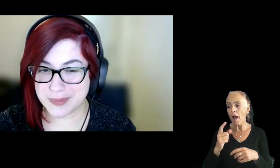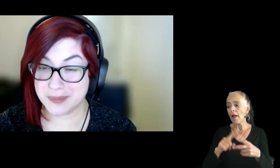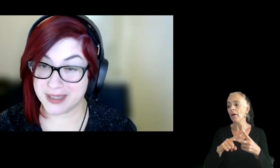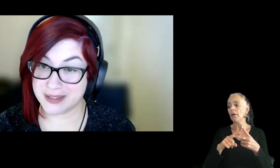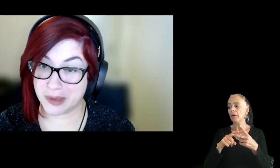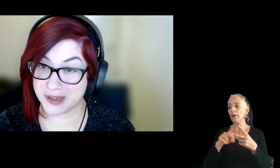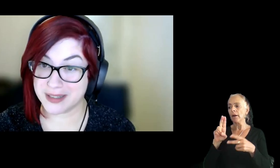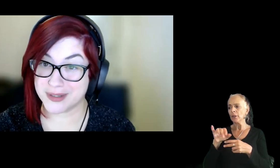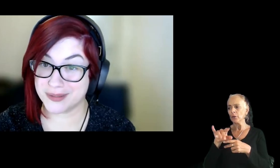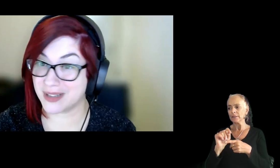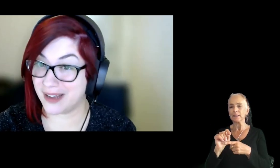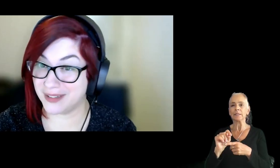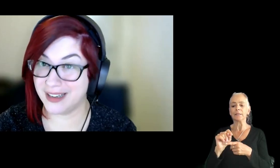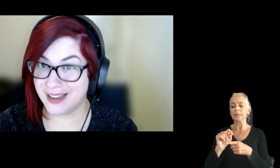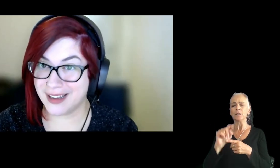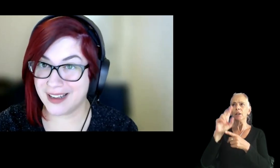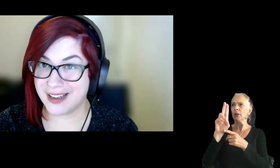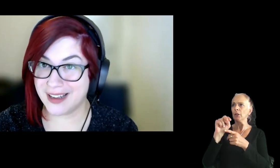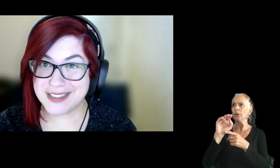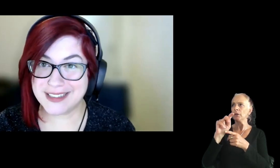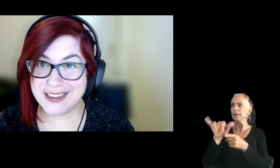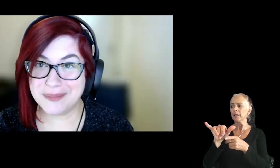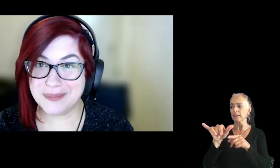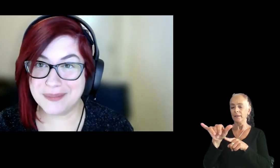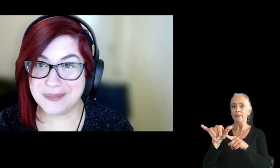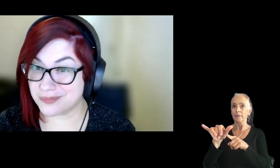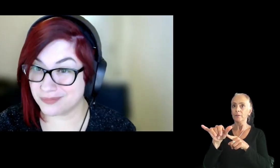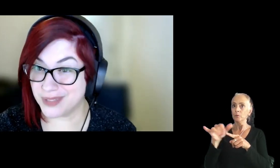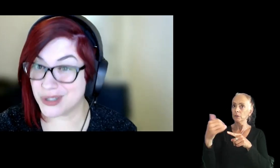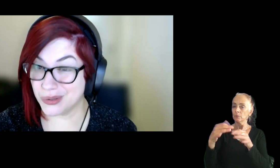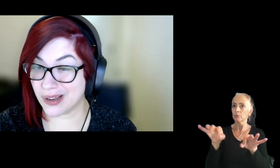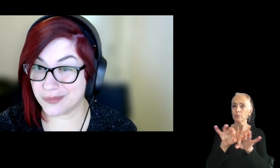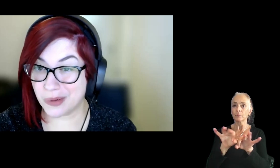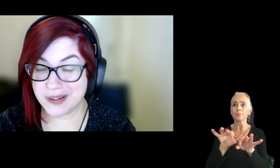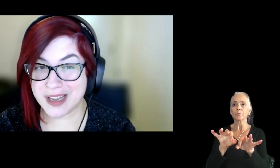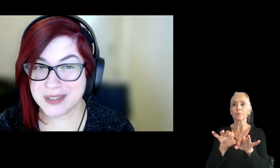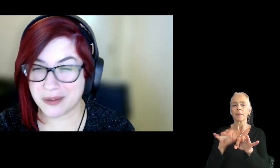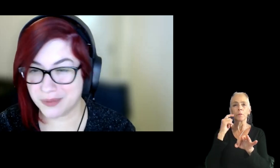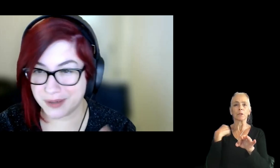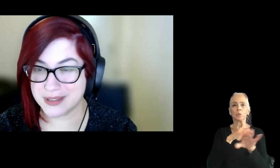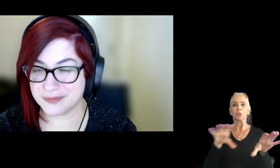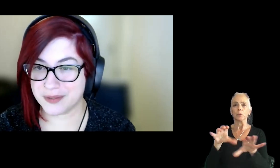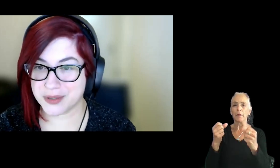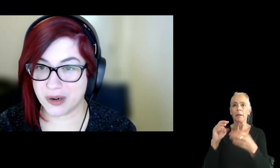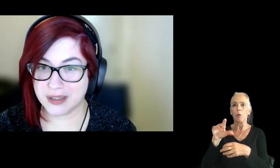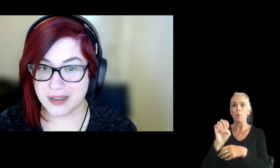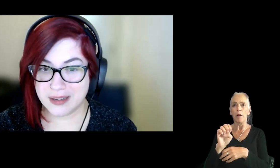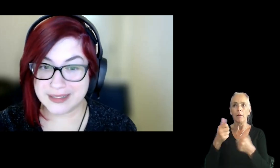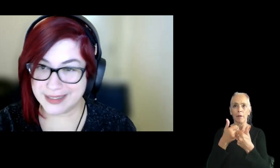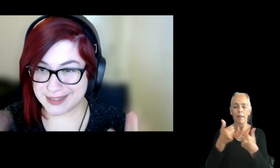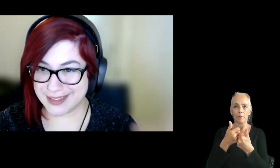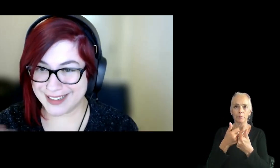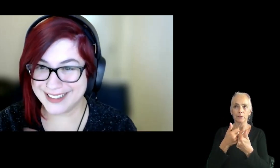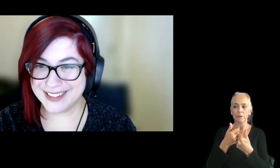go, especially because the market in Brazil is heavily Unity based because we do a lot of mobile games. Now Unreal is very strong,